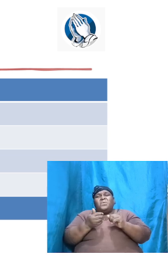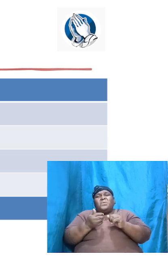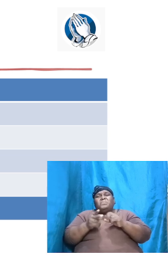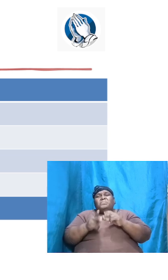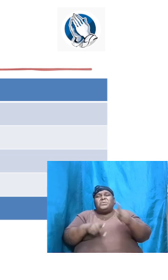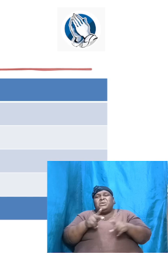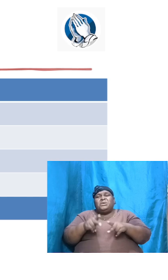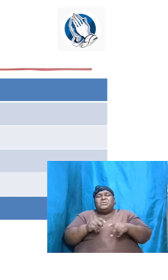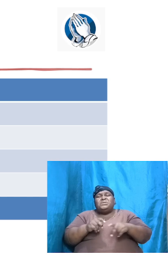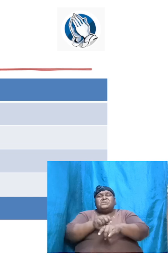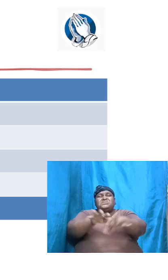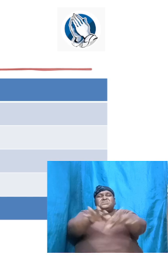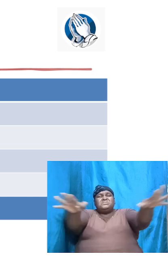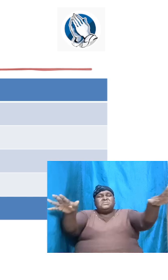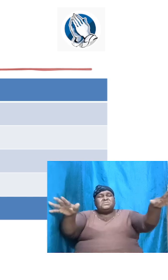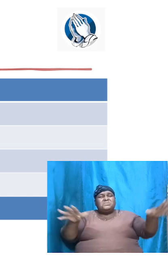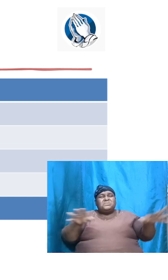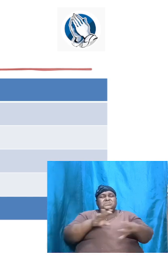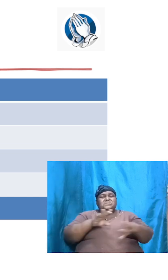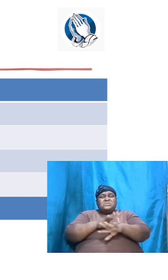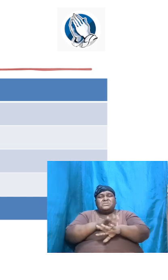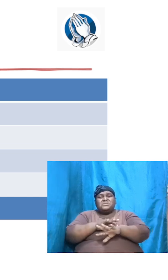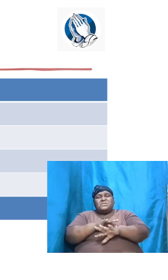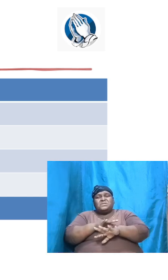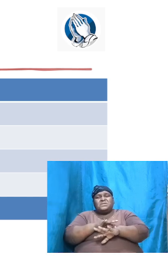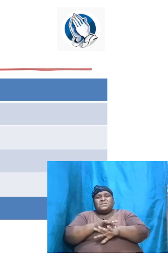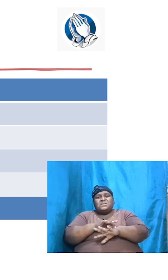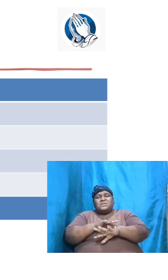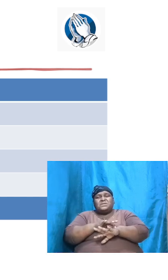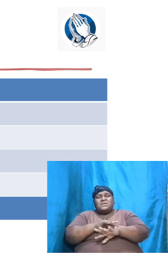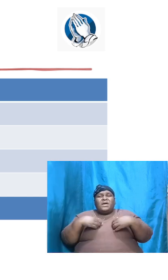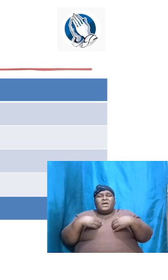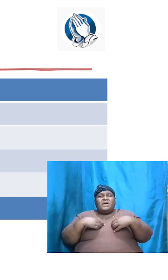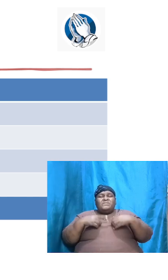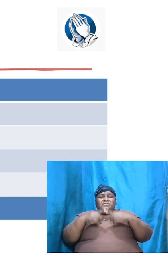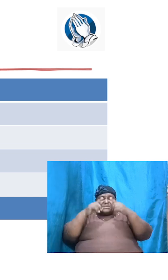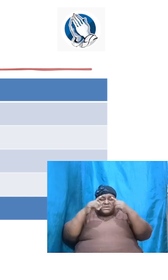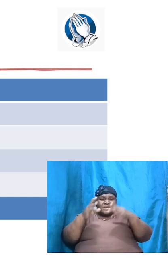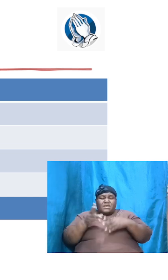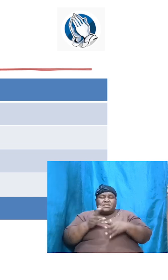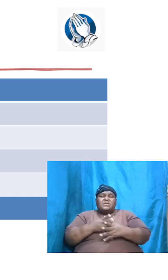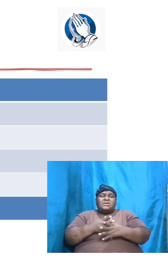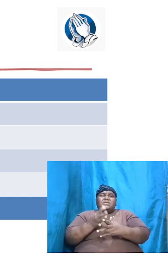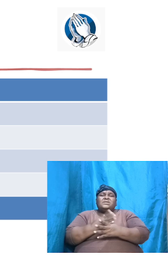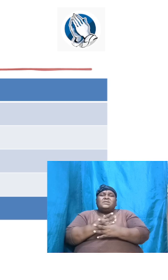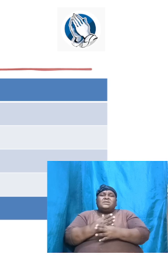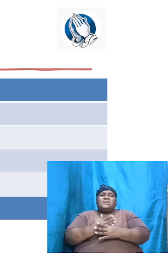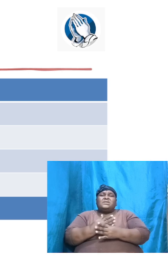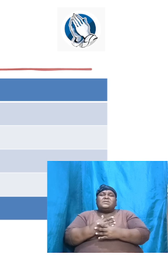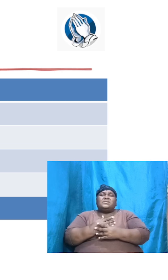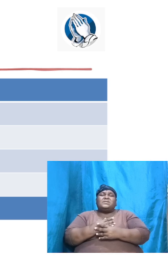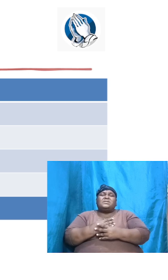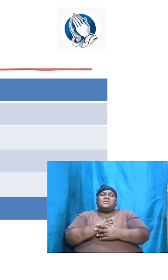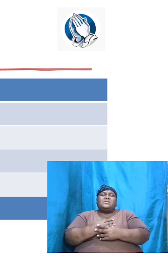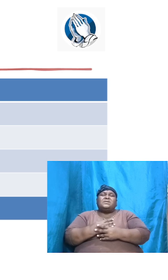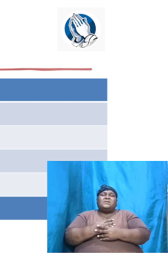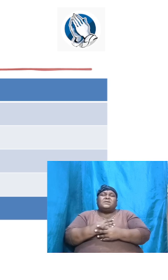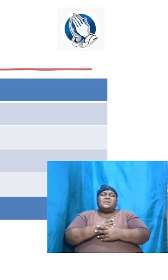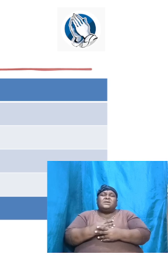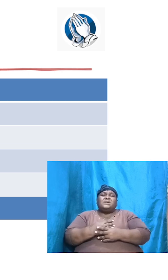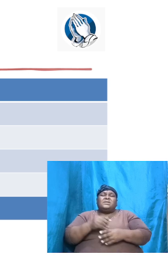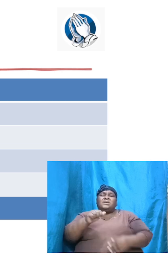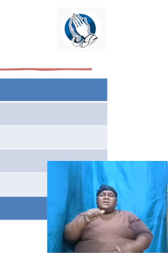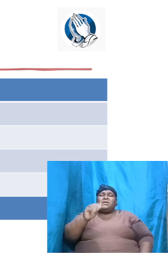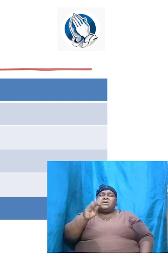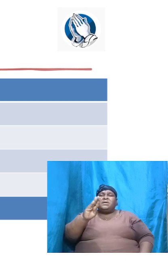spread across the earth and we have the Chinese in their little territory? We have the Arabs in their little territory.